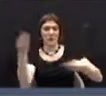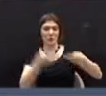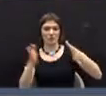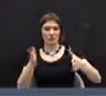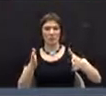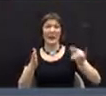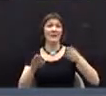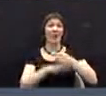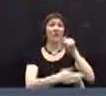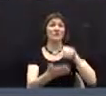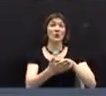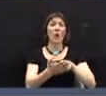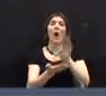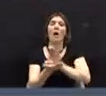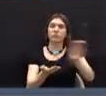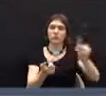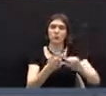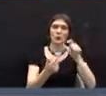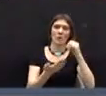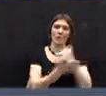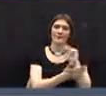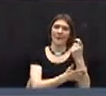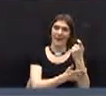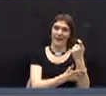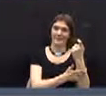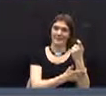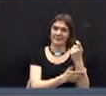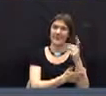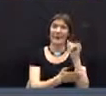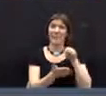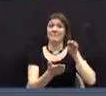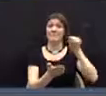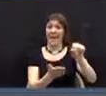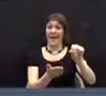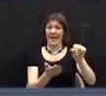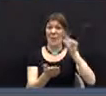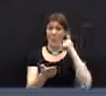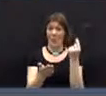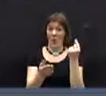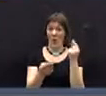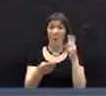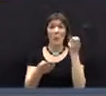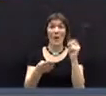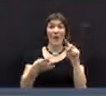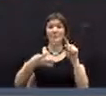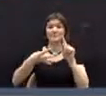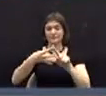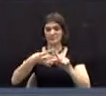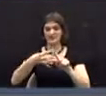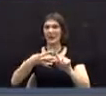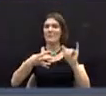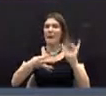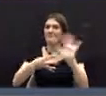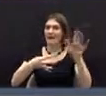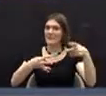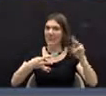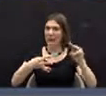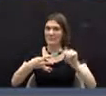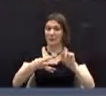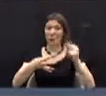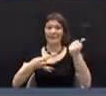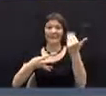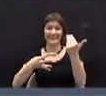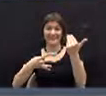overdue, then to the collector of taxes, and that such payment of the installment shall be made on or before 5 p.m. on August